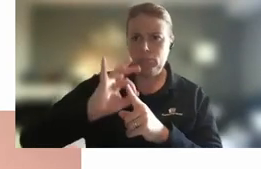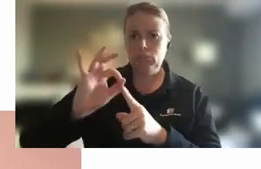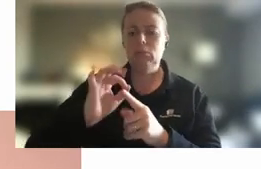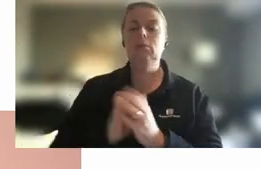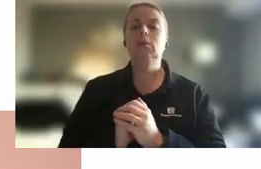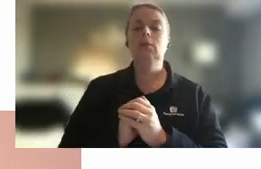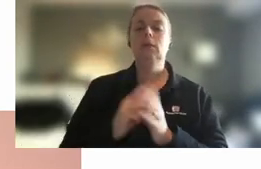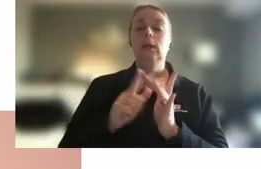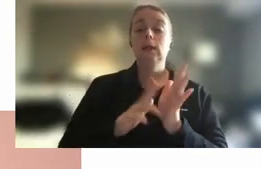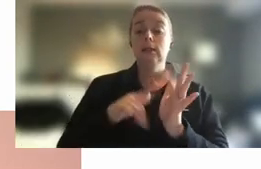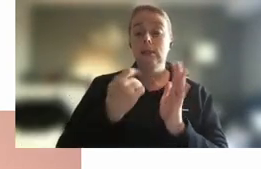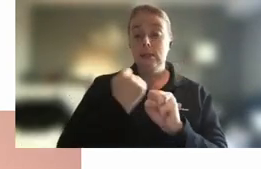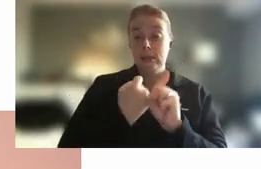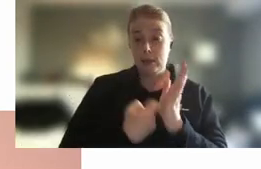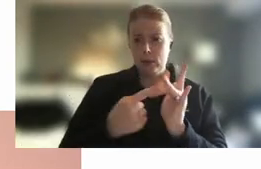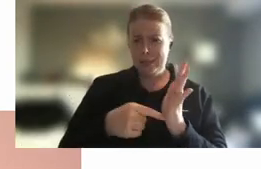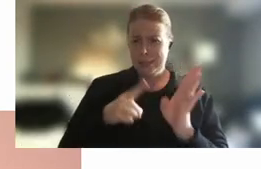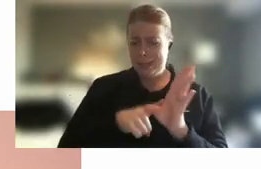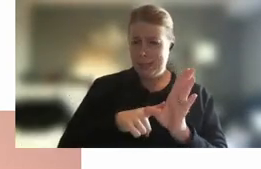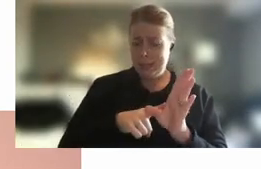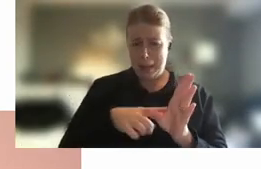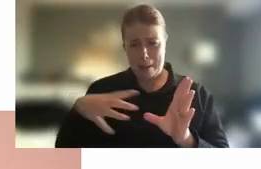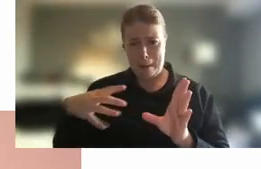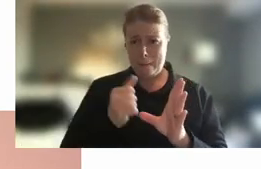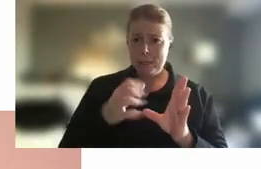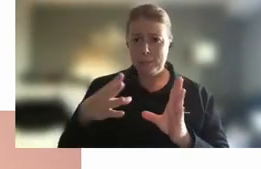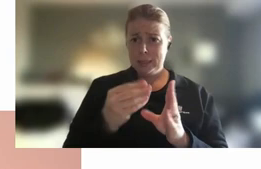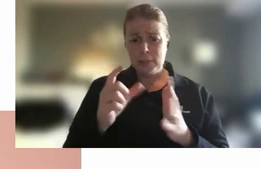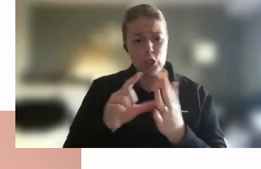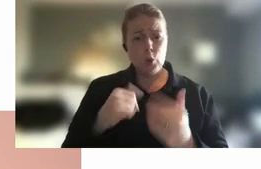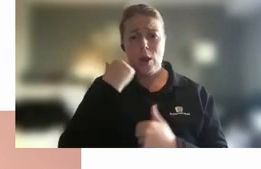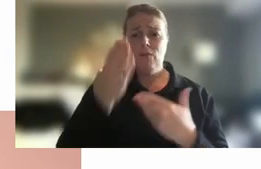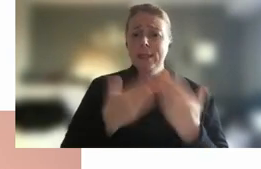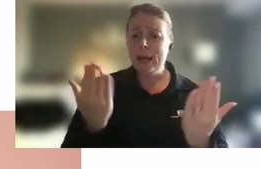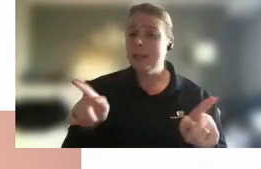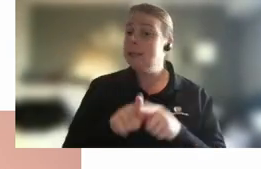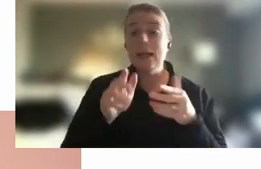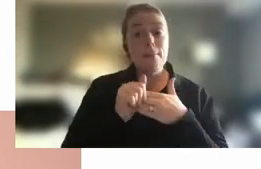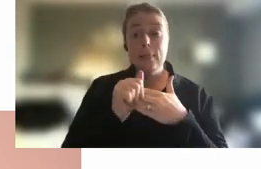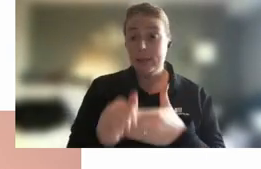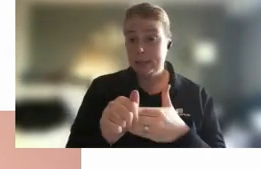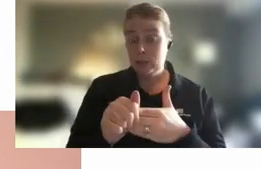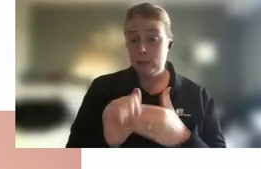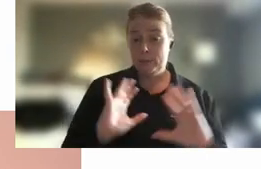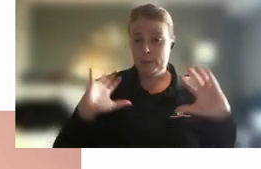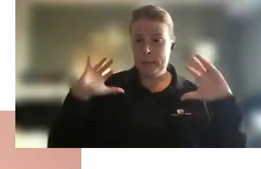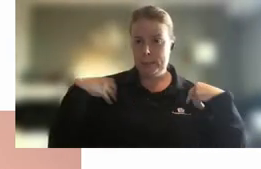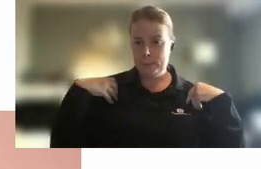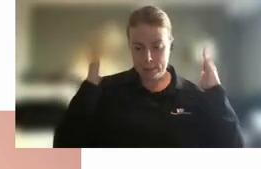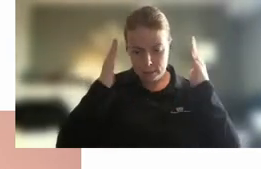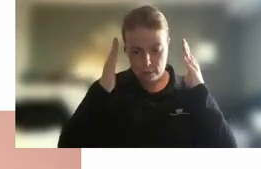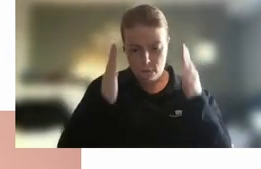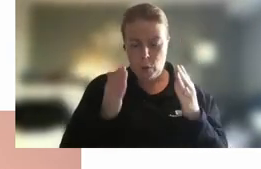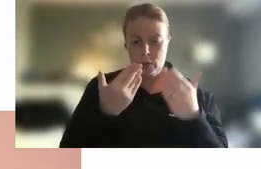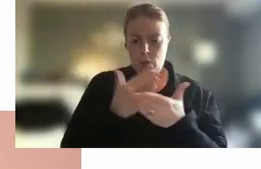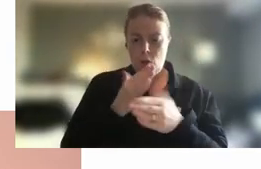fundamental practice that needs to be practiced by all of us as does leadership the commission puts a lot of time and effort into thinking about